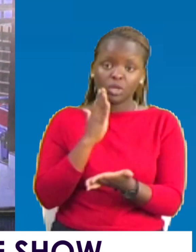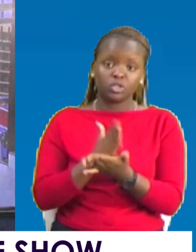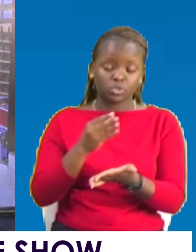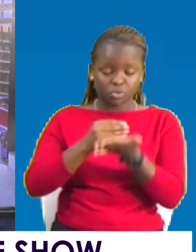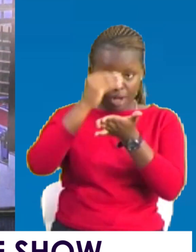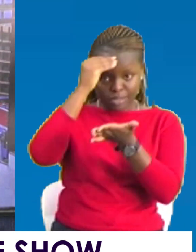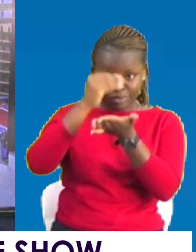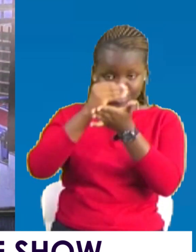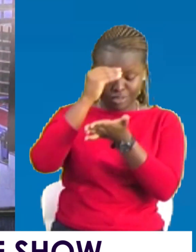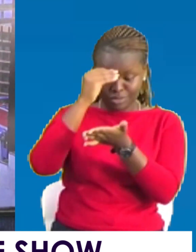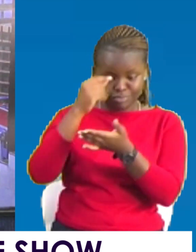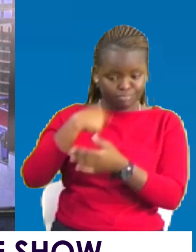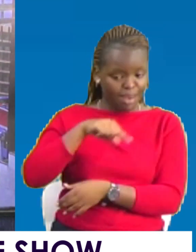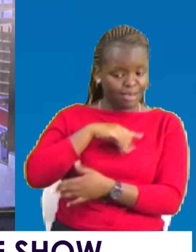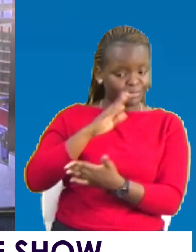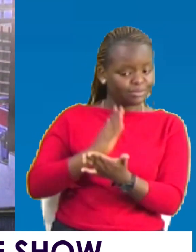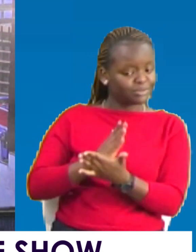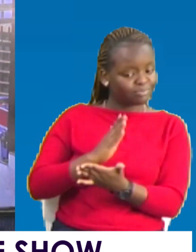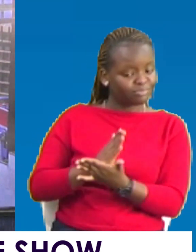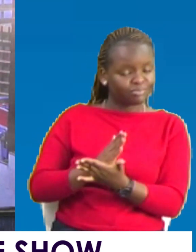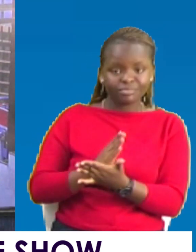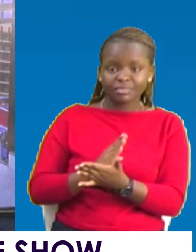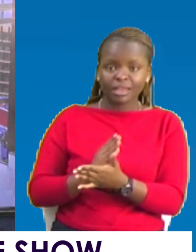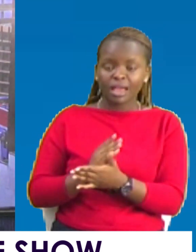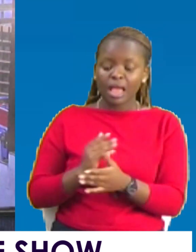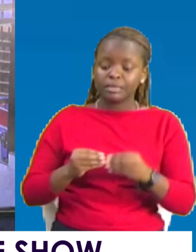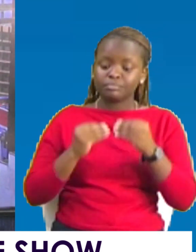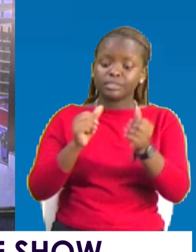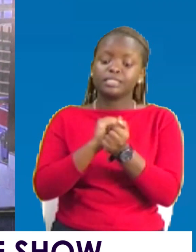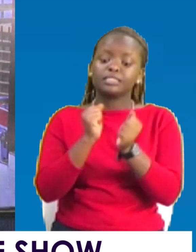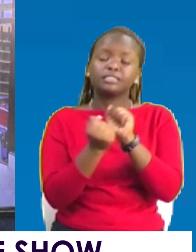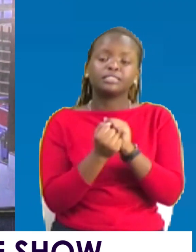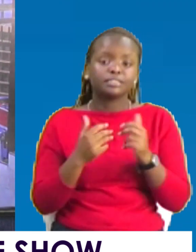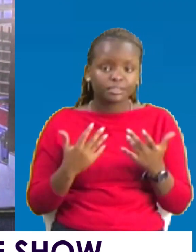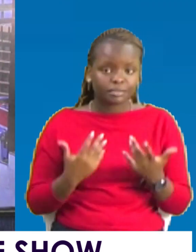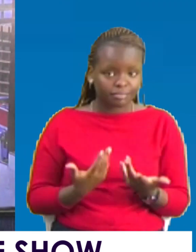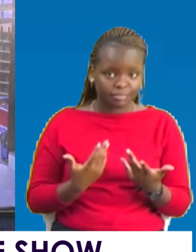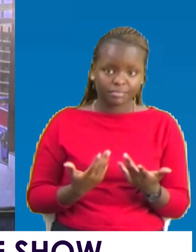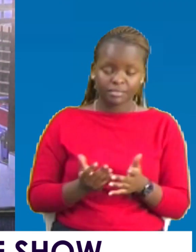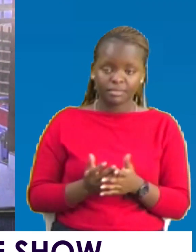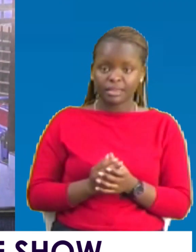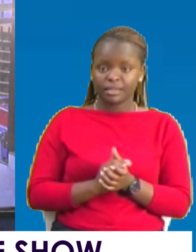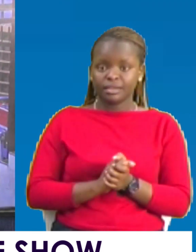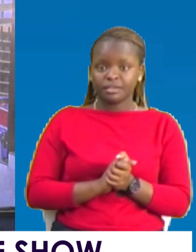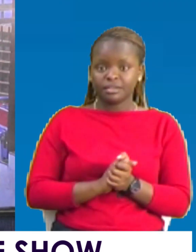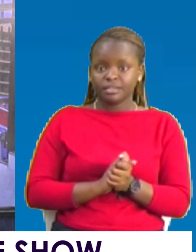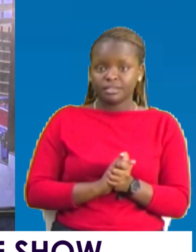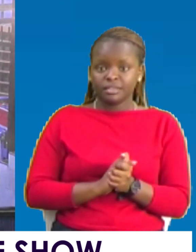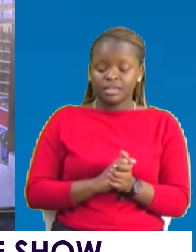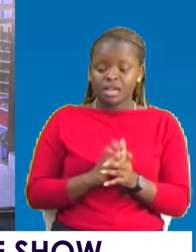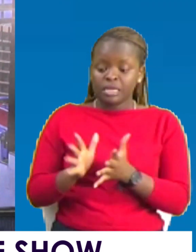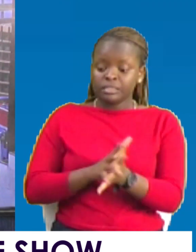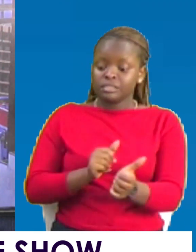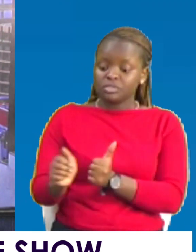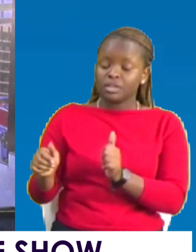education? Are we genuine about bringing a transformation? Are we genuine about cutting out negativity? The things